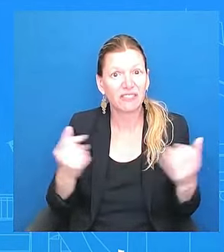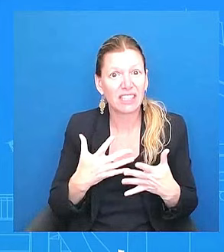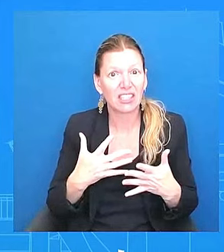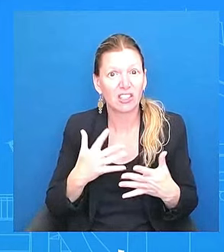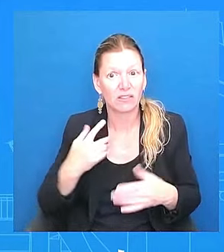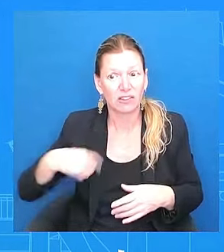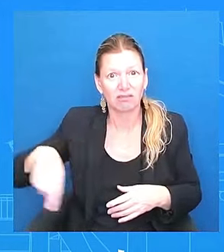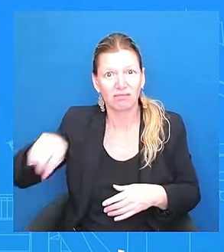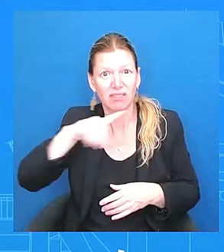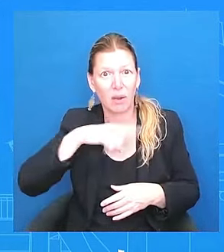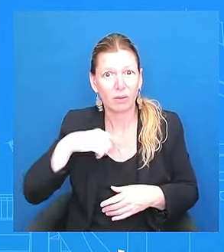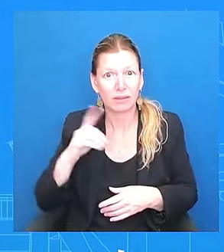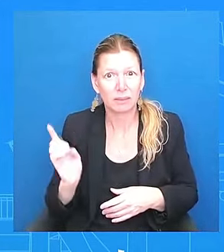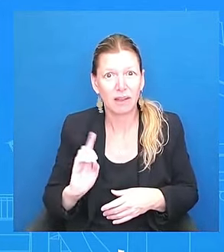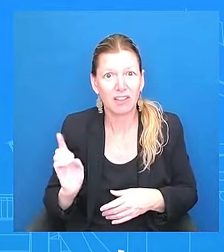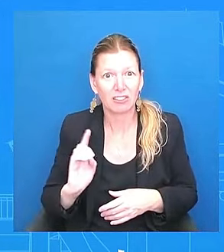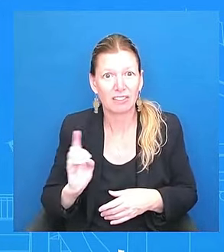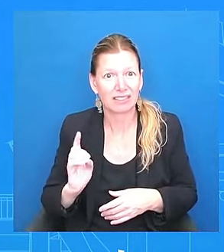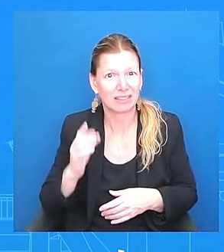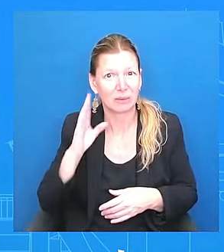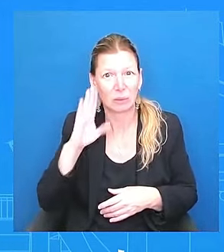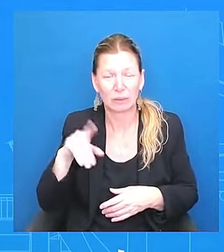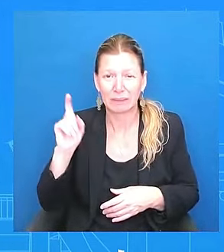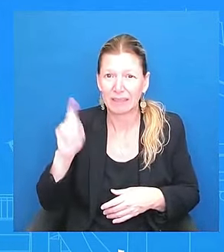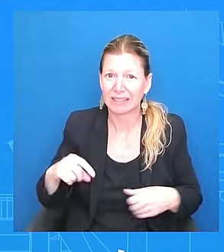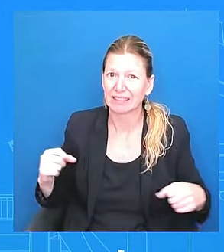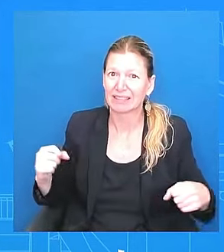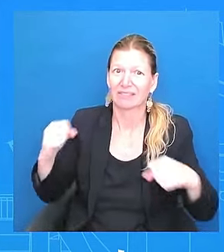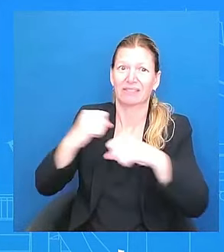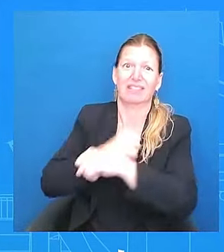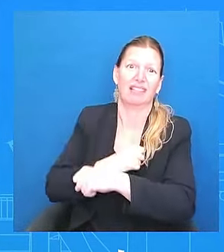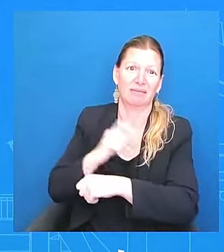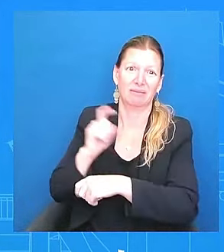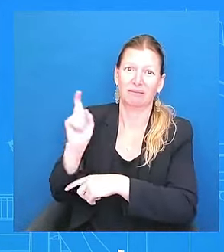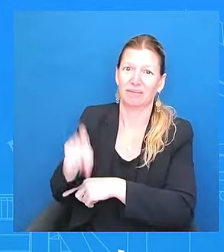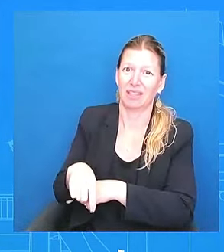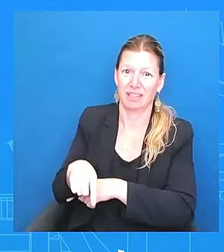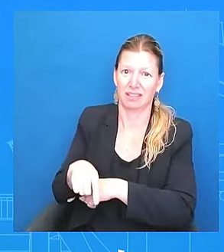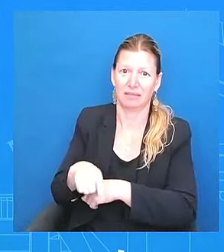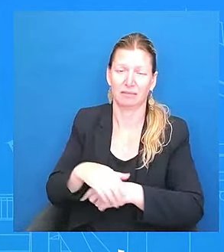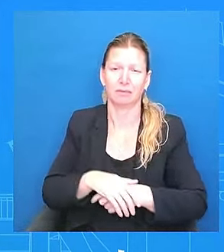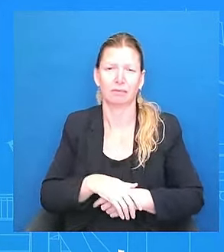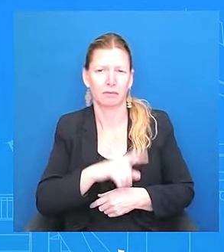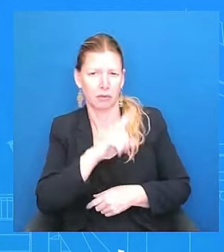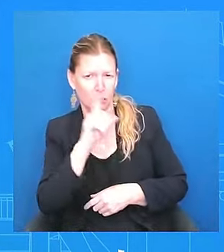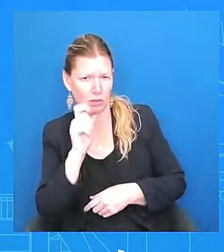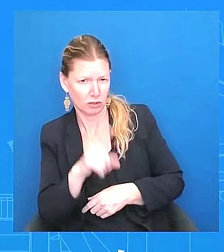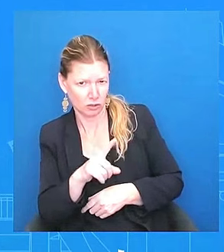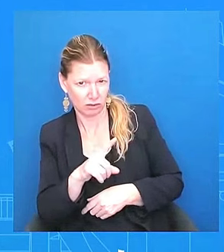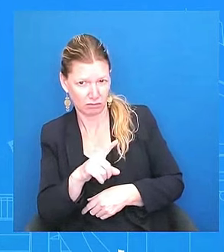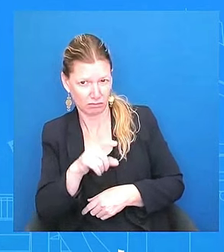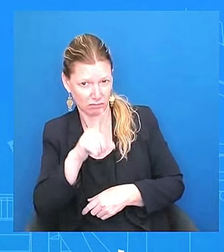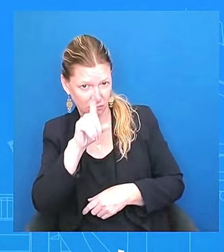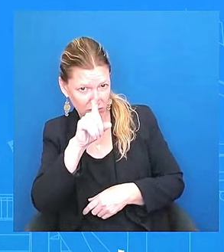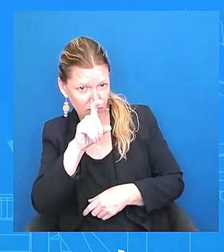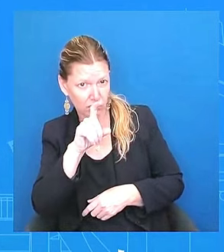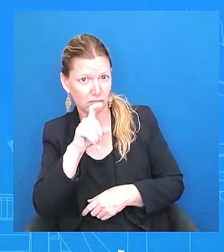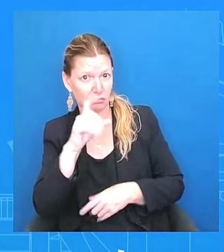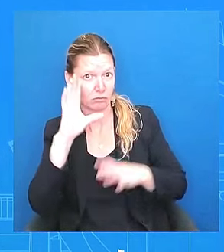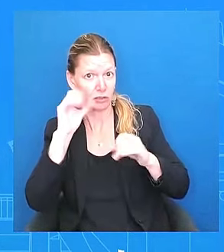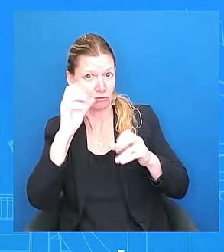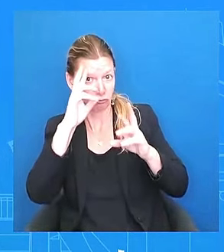disagree with the ruling. Does he respect the authority? He respects the authority of the Supreme Court. And like you just said in your question, he disagrees with the ruling.